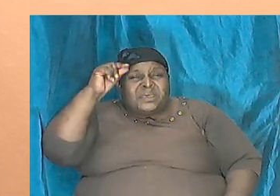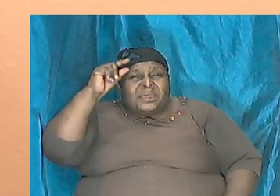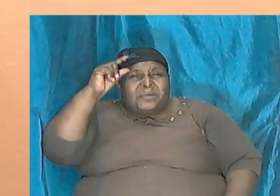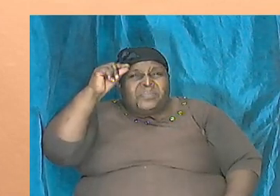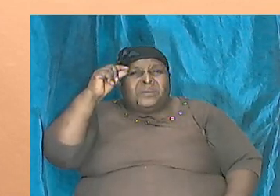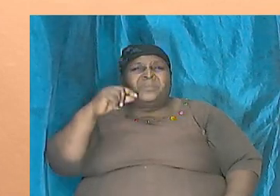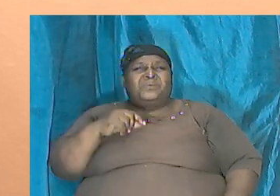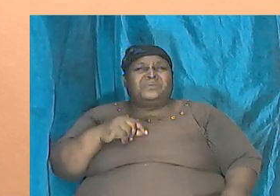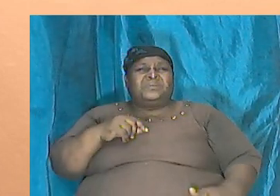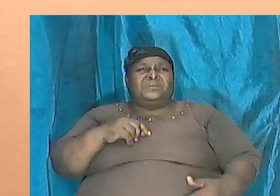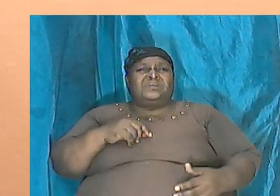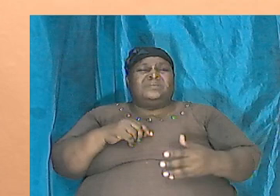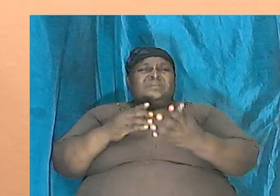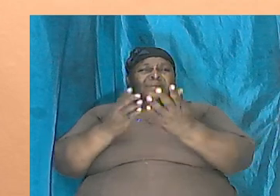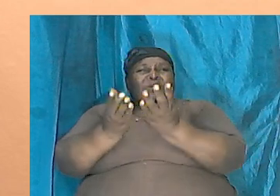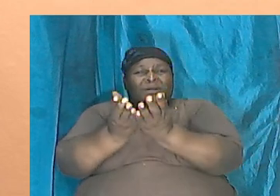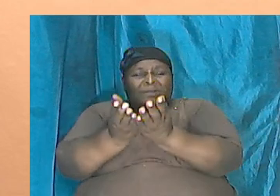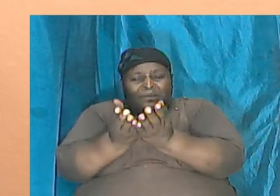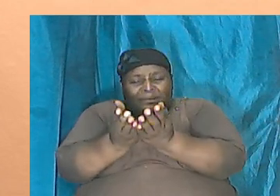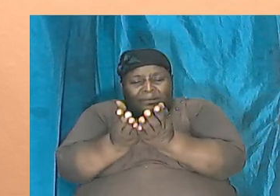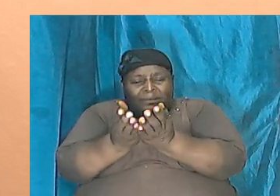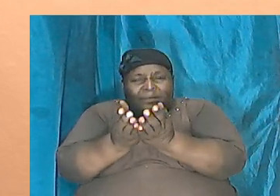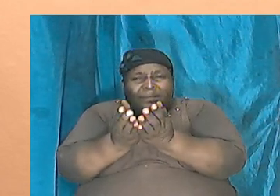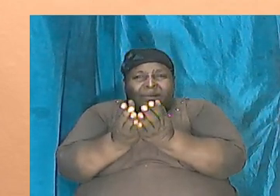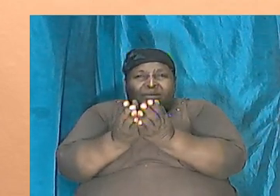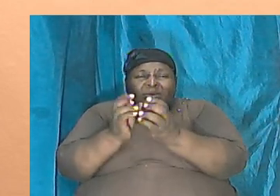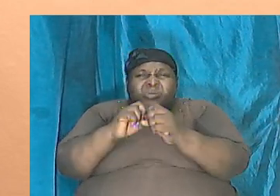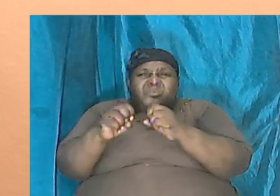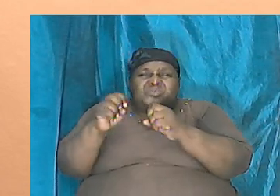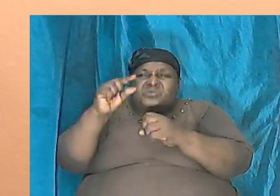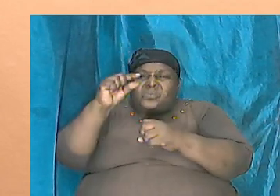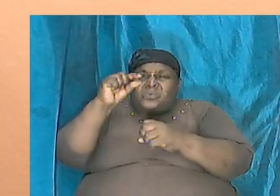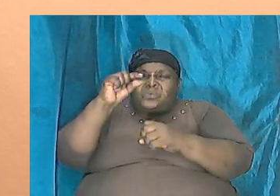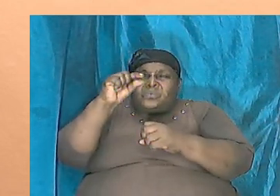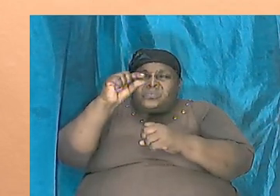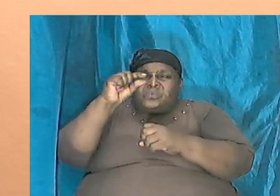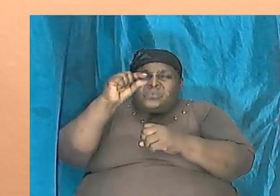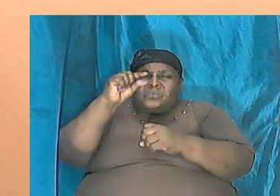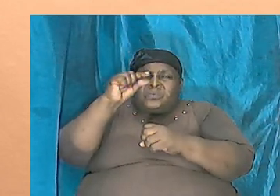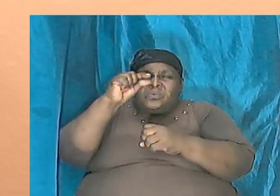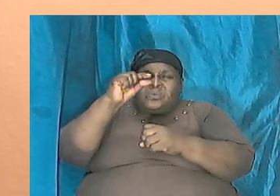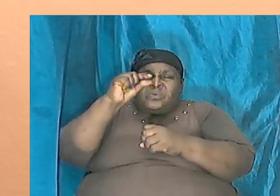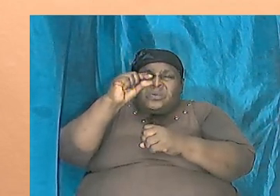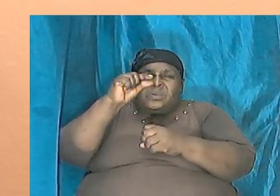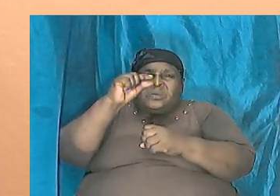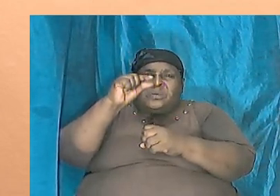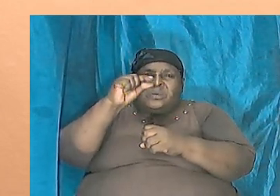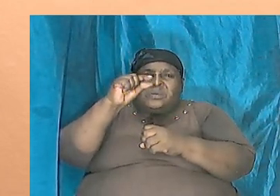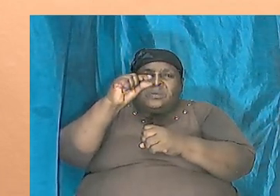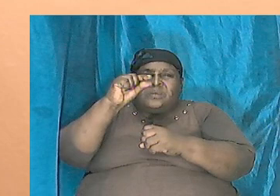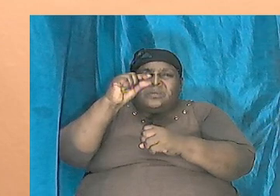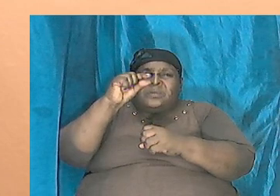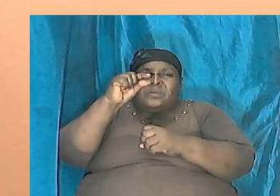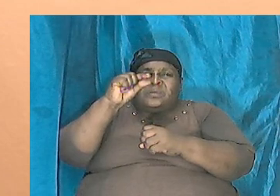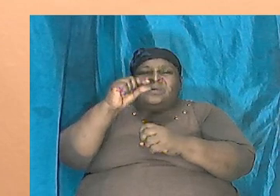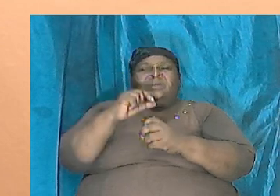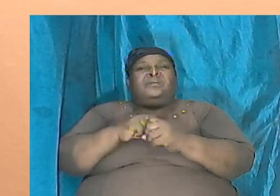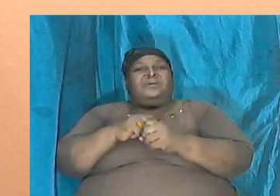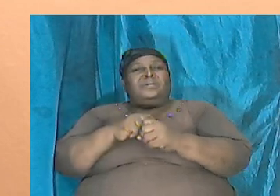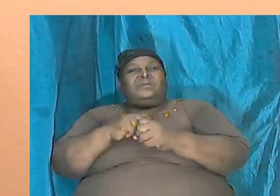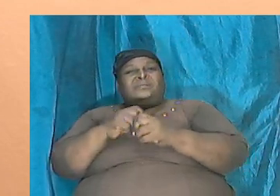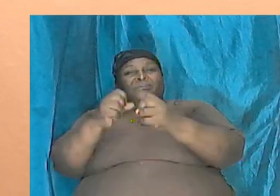little bean it is so small the size of